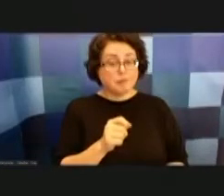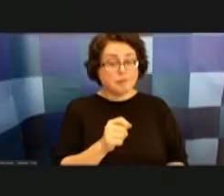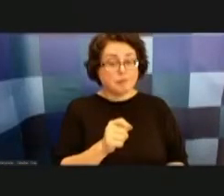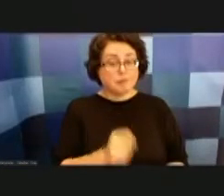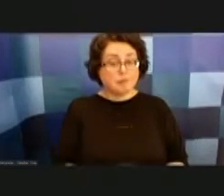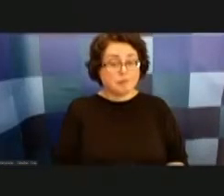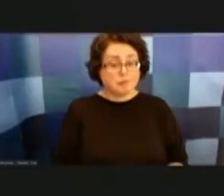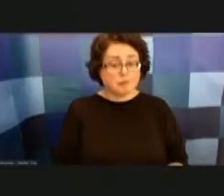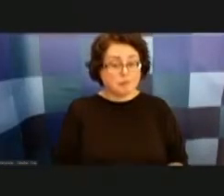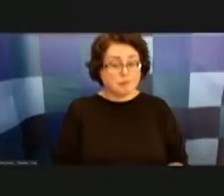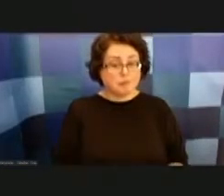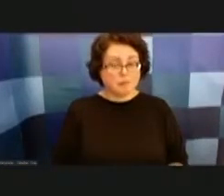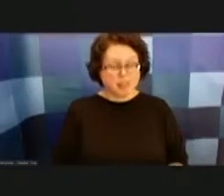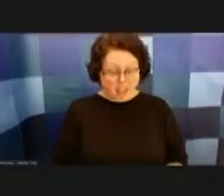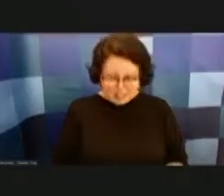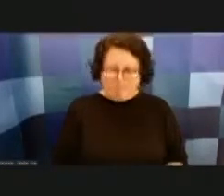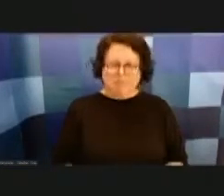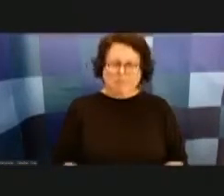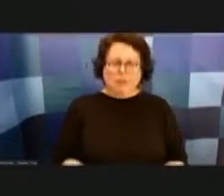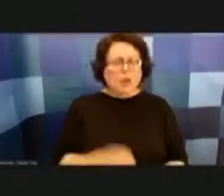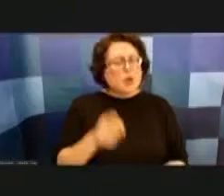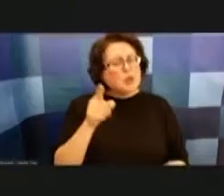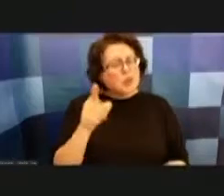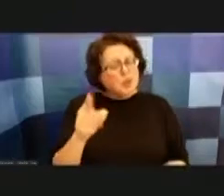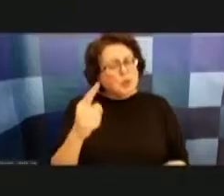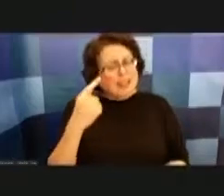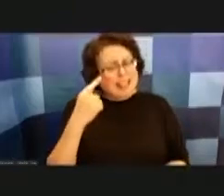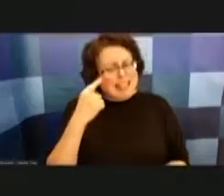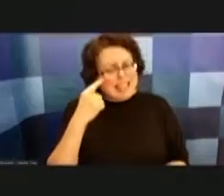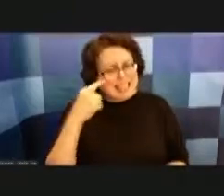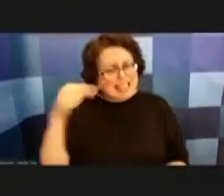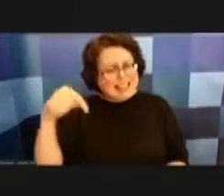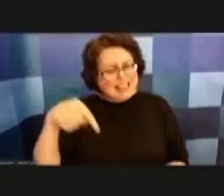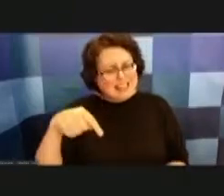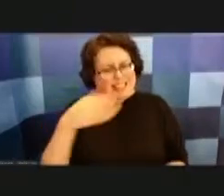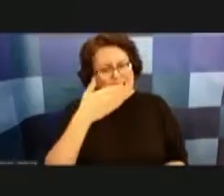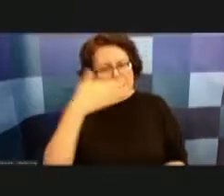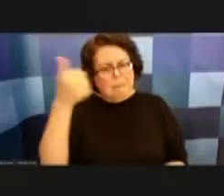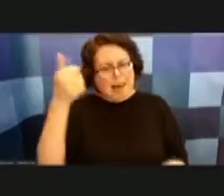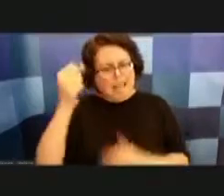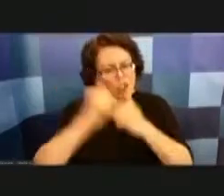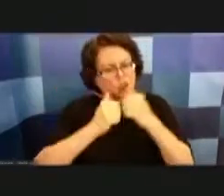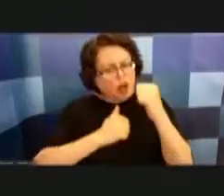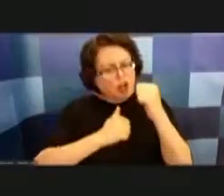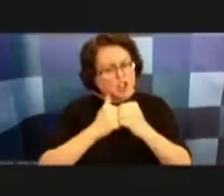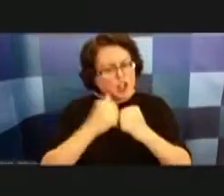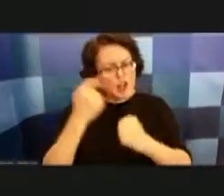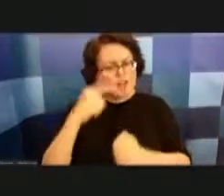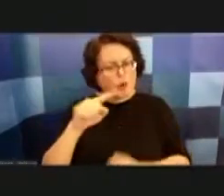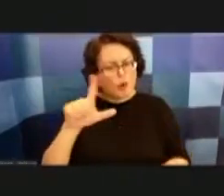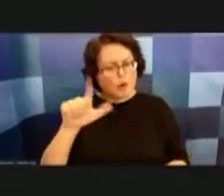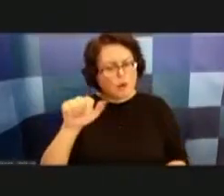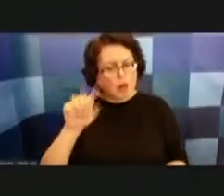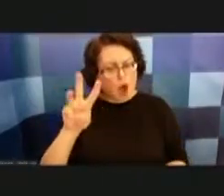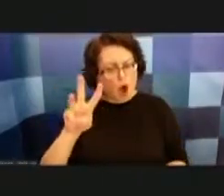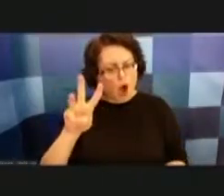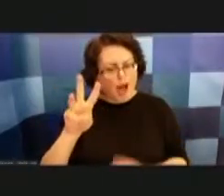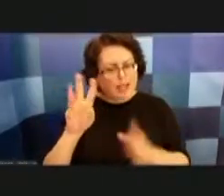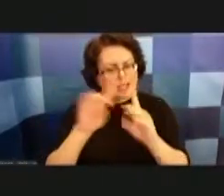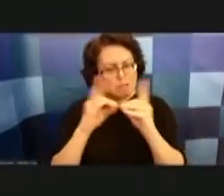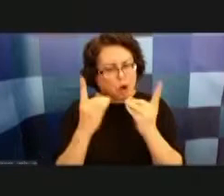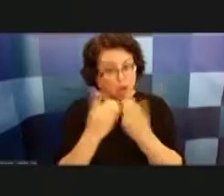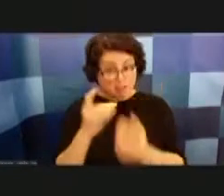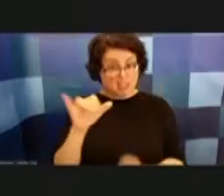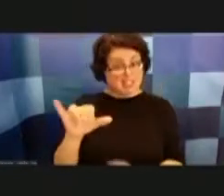do you think that that this is the best um structure for the the law department is it working well is it you know is